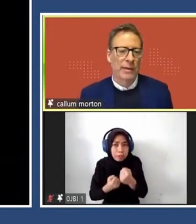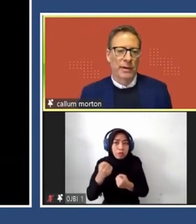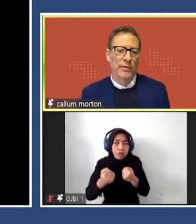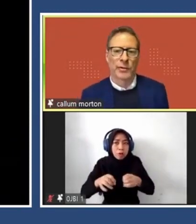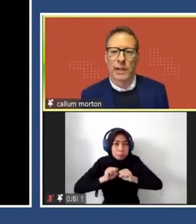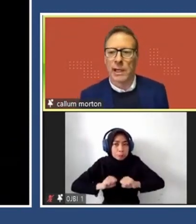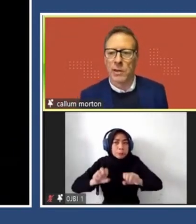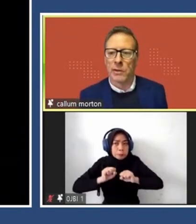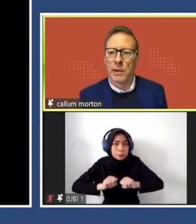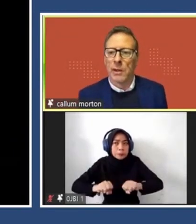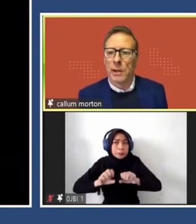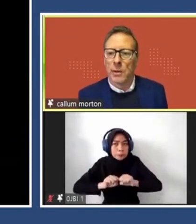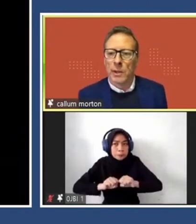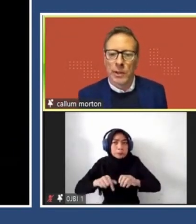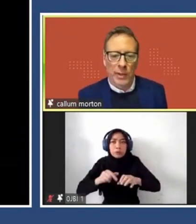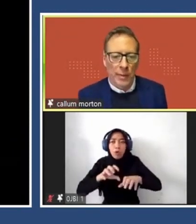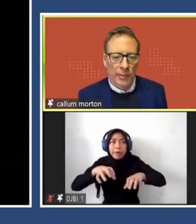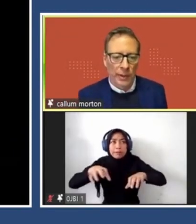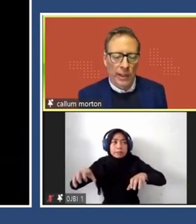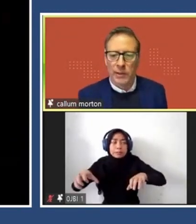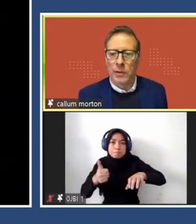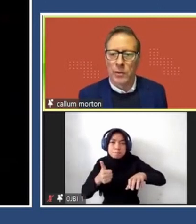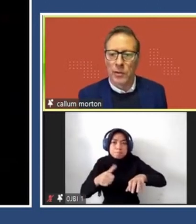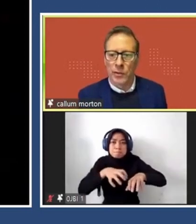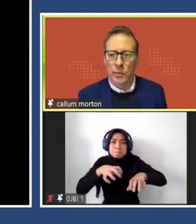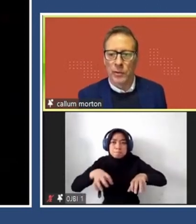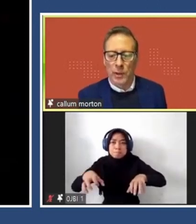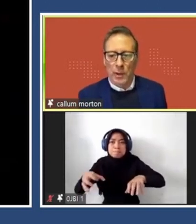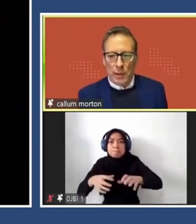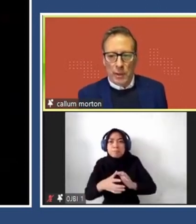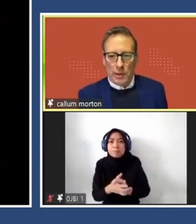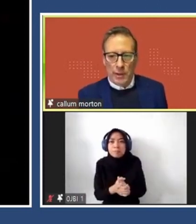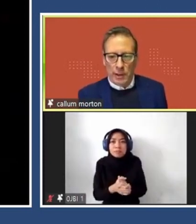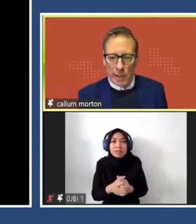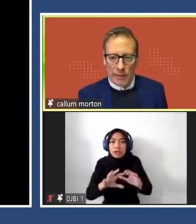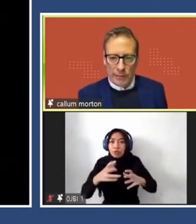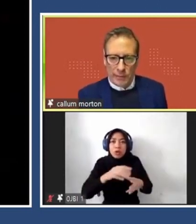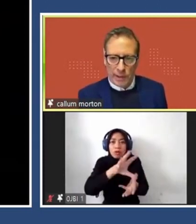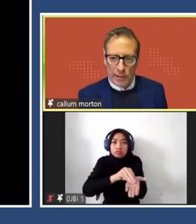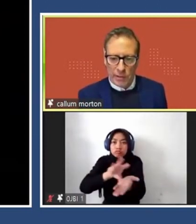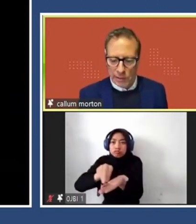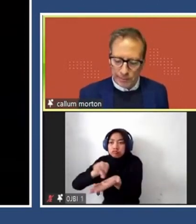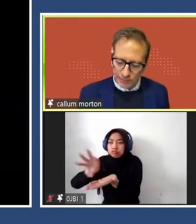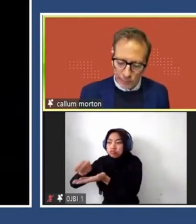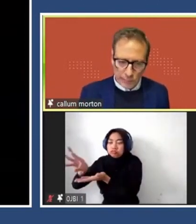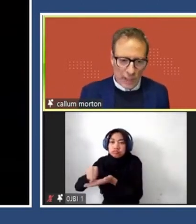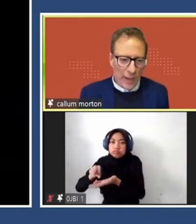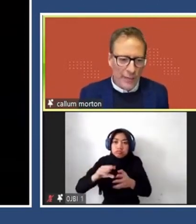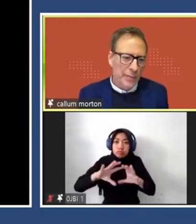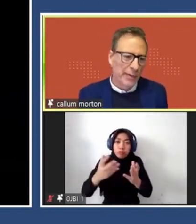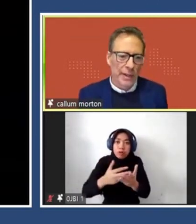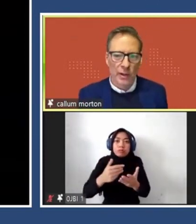events and has an extraordinary collection when it was able to collect, you know, across the world, you know, in the early part of the 20th century.